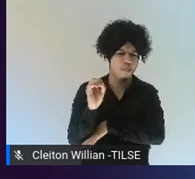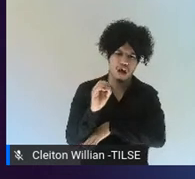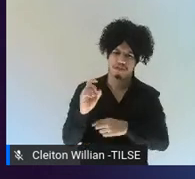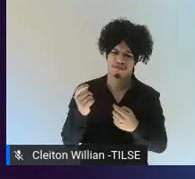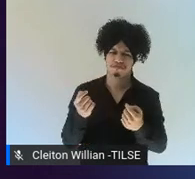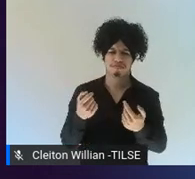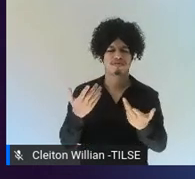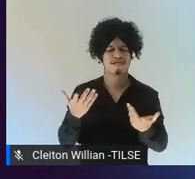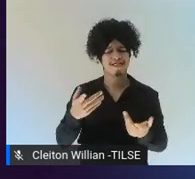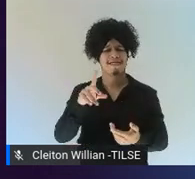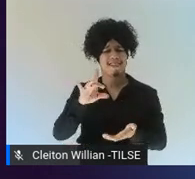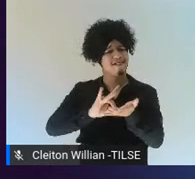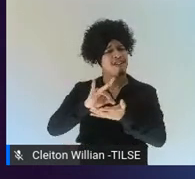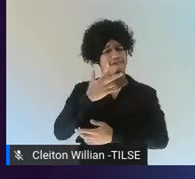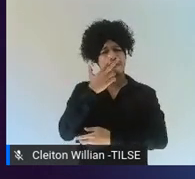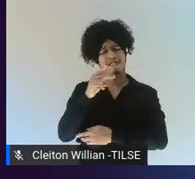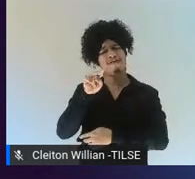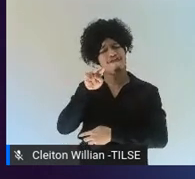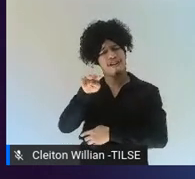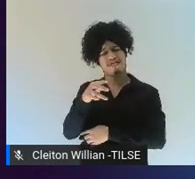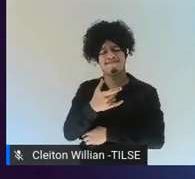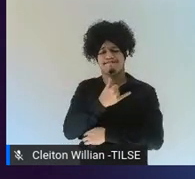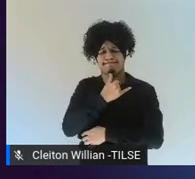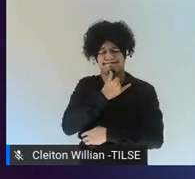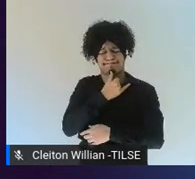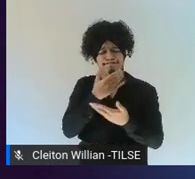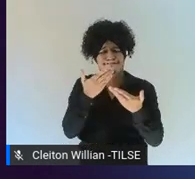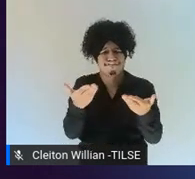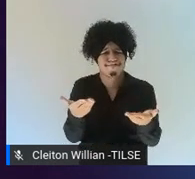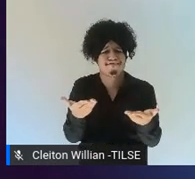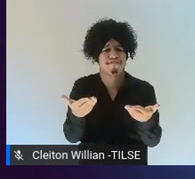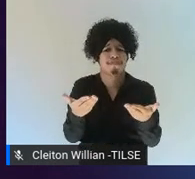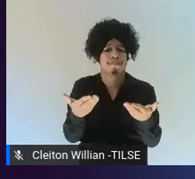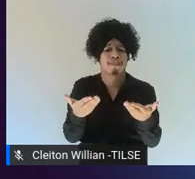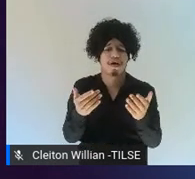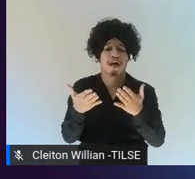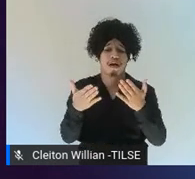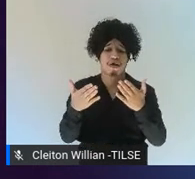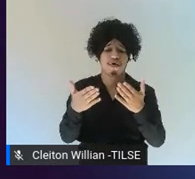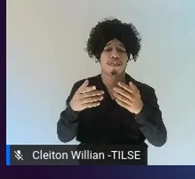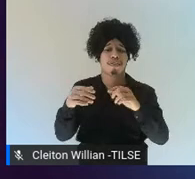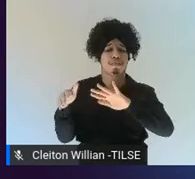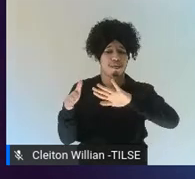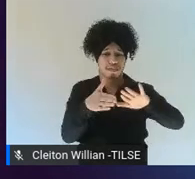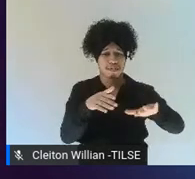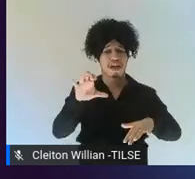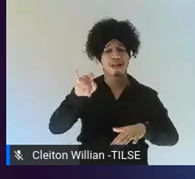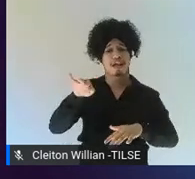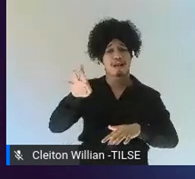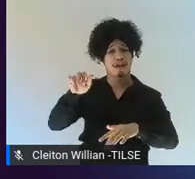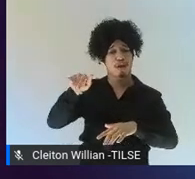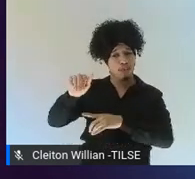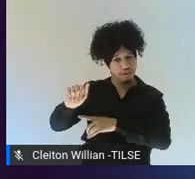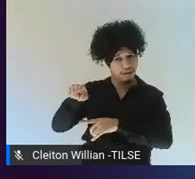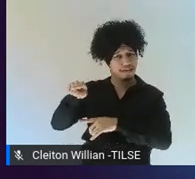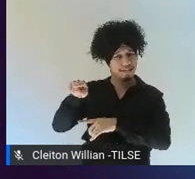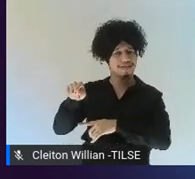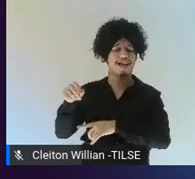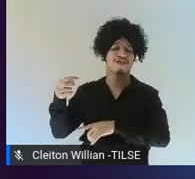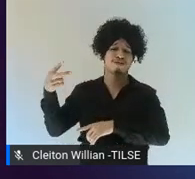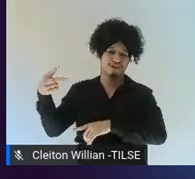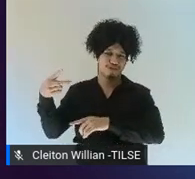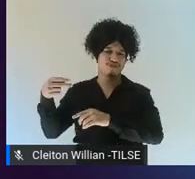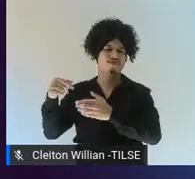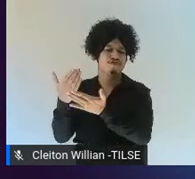unfortunate. And we're going to move on to Catalonia, which is our second case study example.